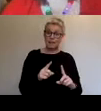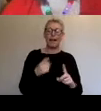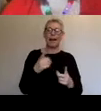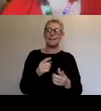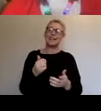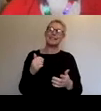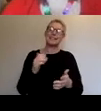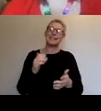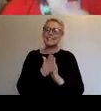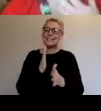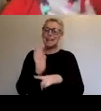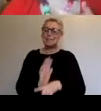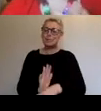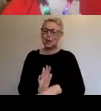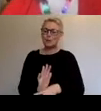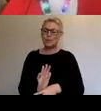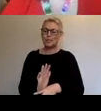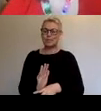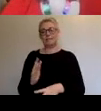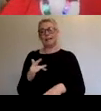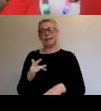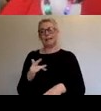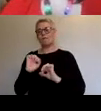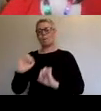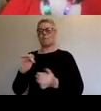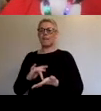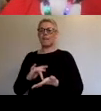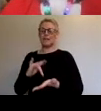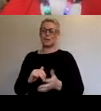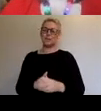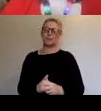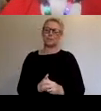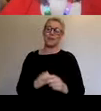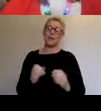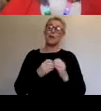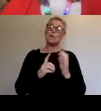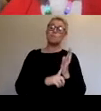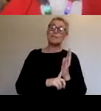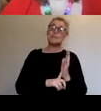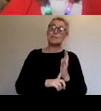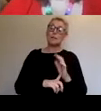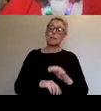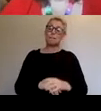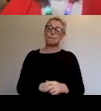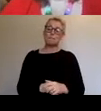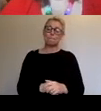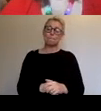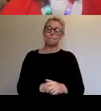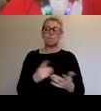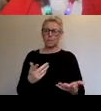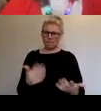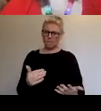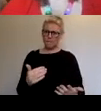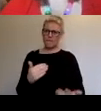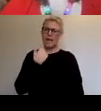venue, which I really enjoyed going to. And then in Bristol, we saw morning assemblies starting to